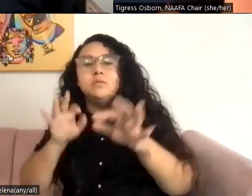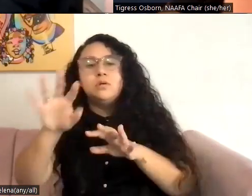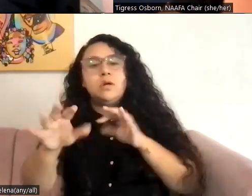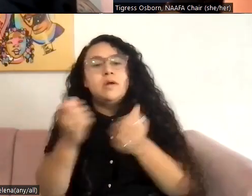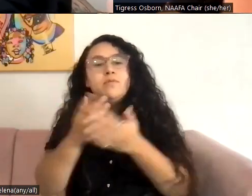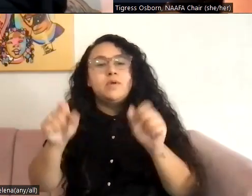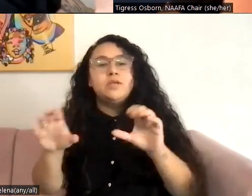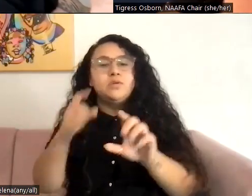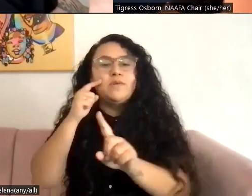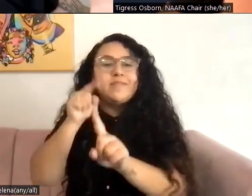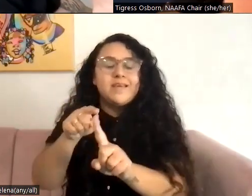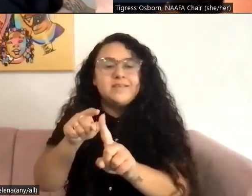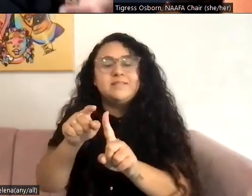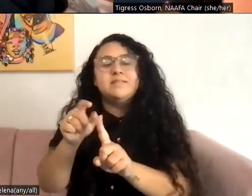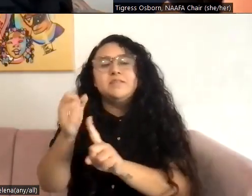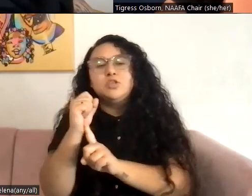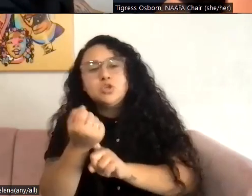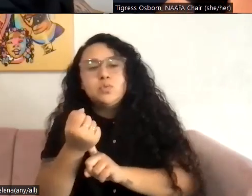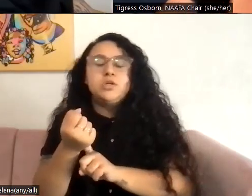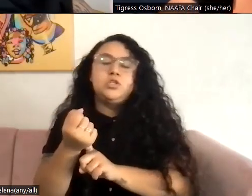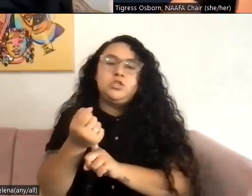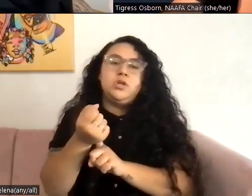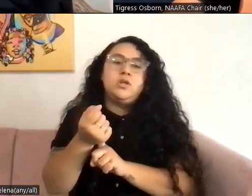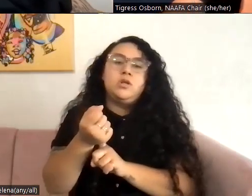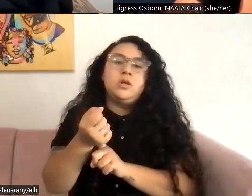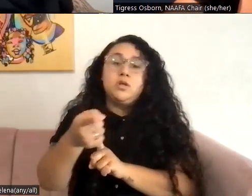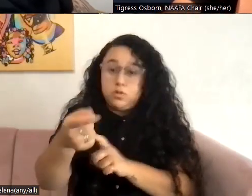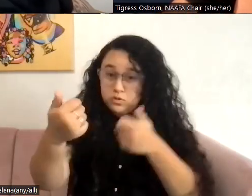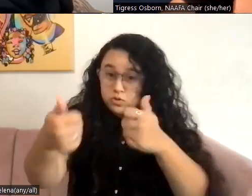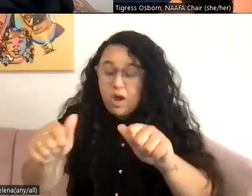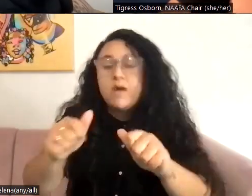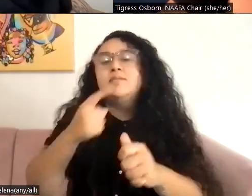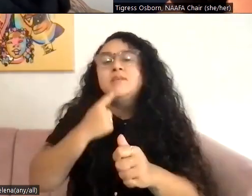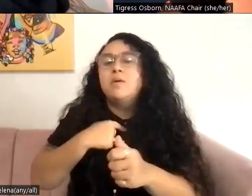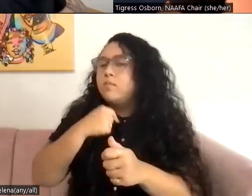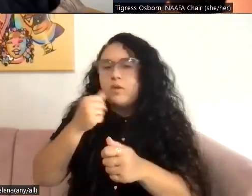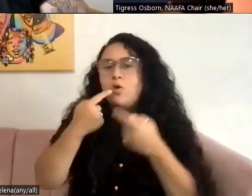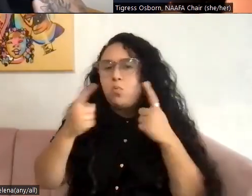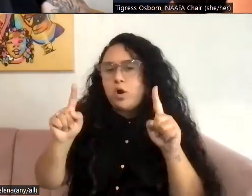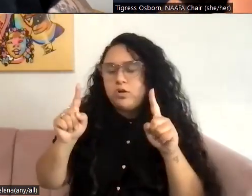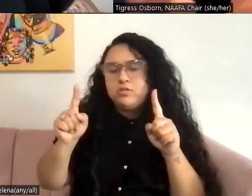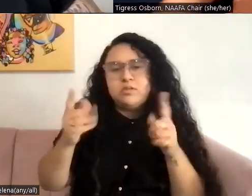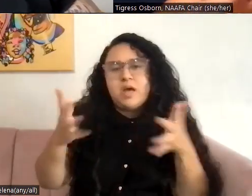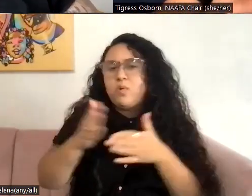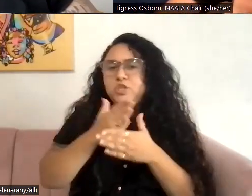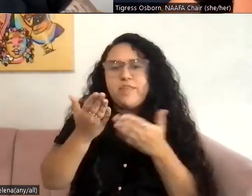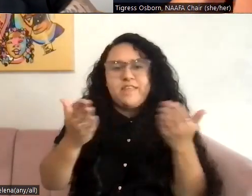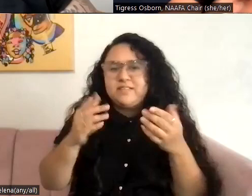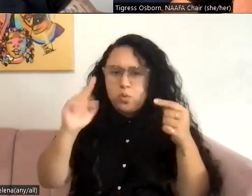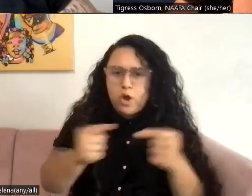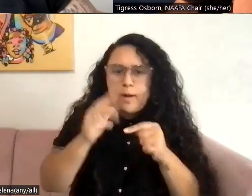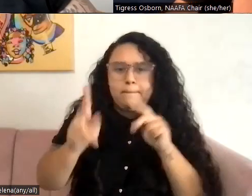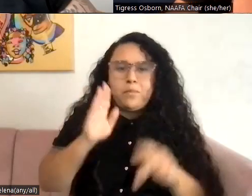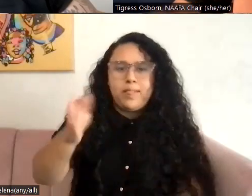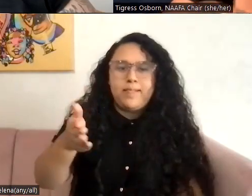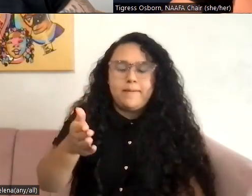and tell me what doesn't work. Cause I don't want to be sharing things that aren't helping people or that are harming people. So you really are a conduit for